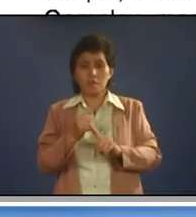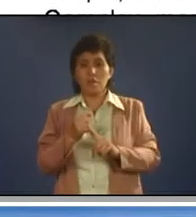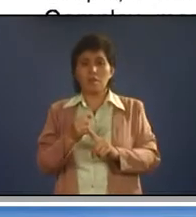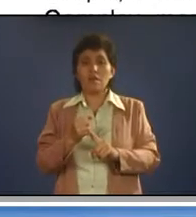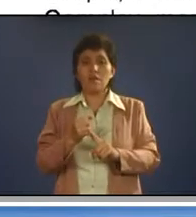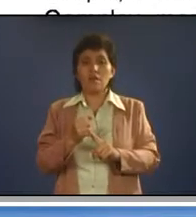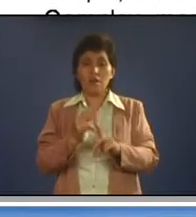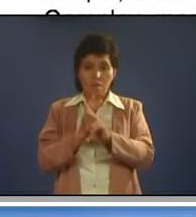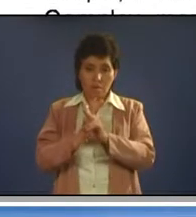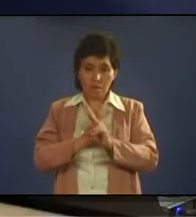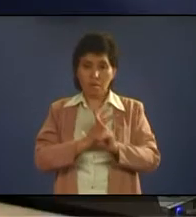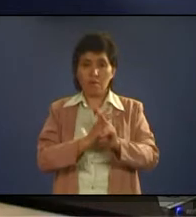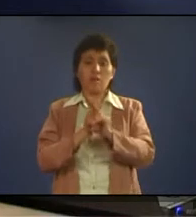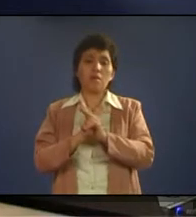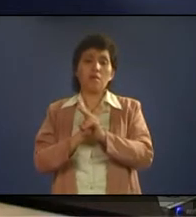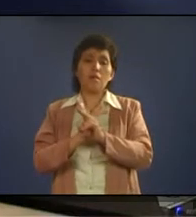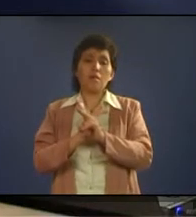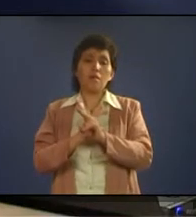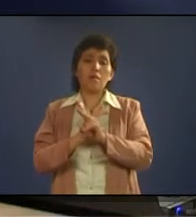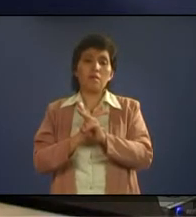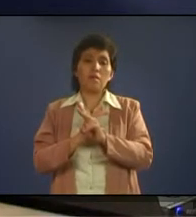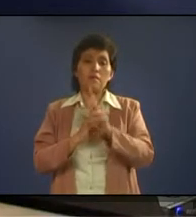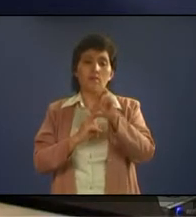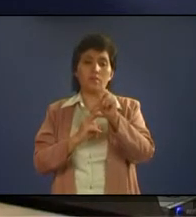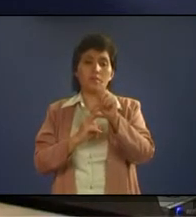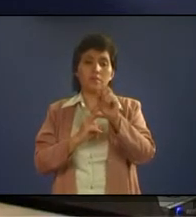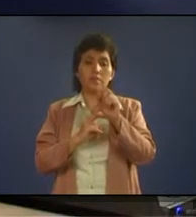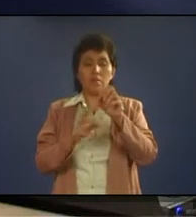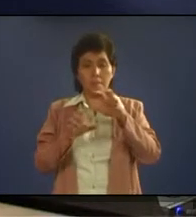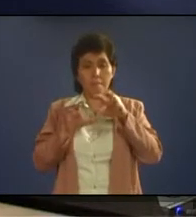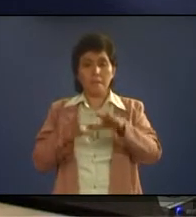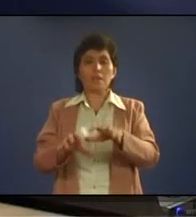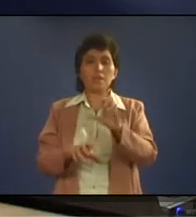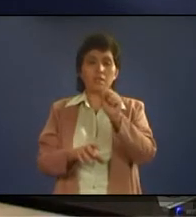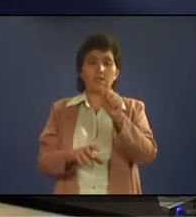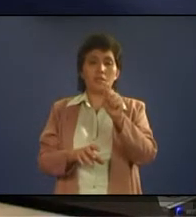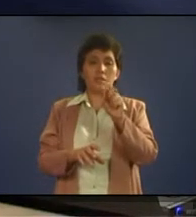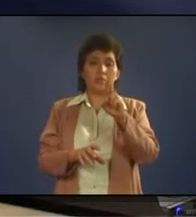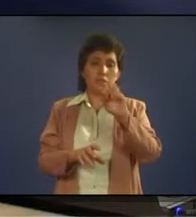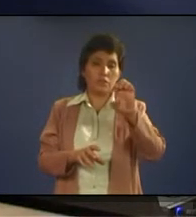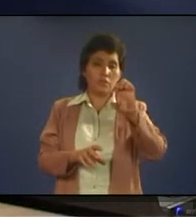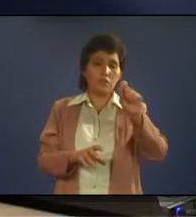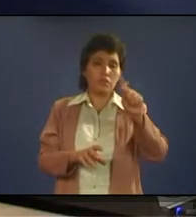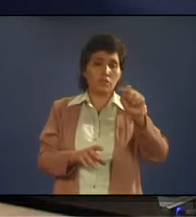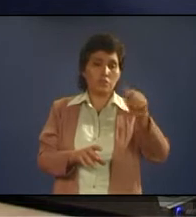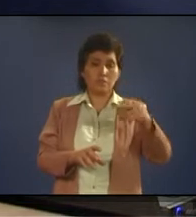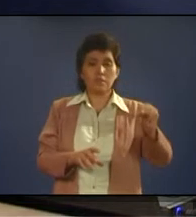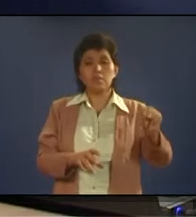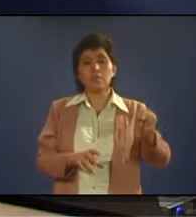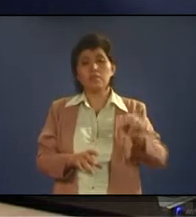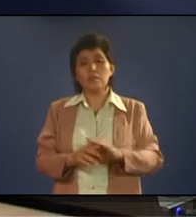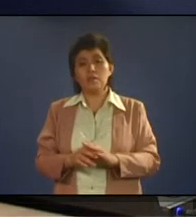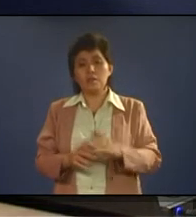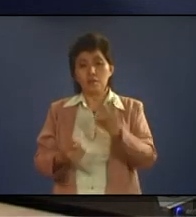does impair your facilitation or your performance, okay? You might not, um, distraction from